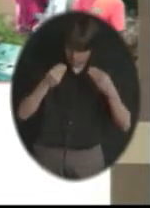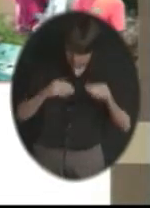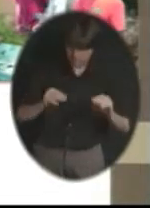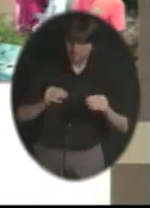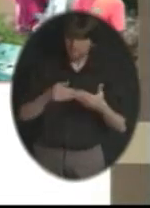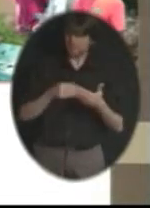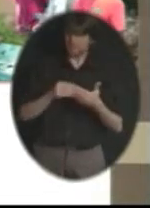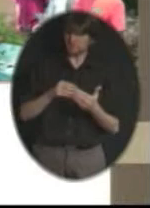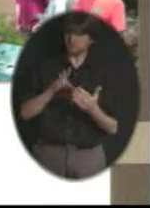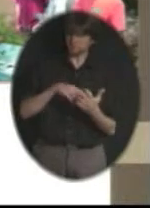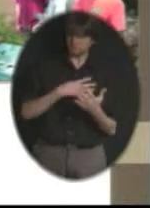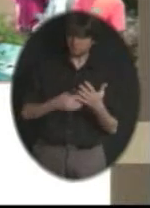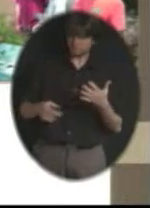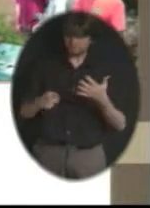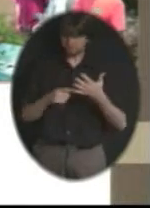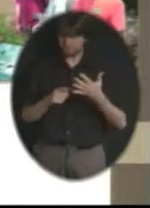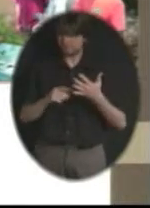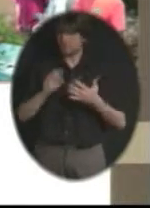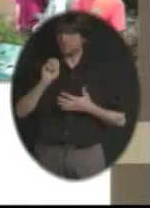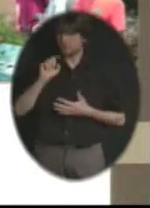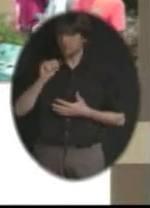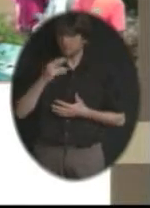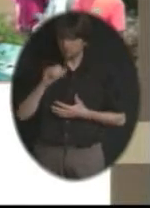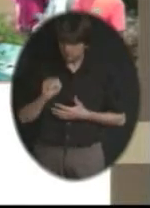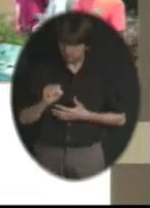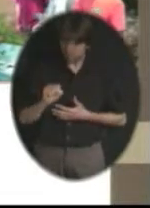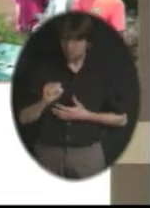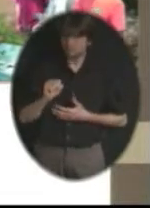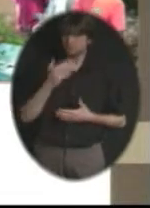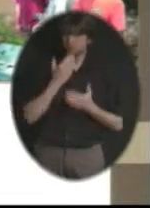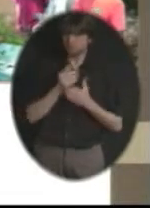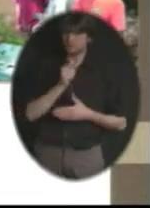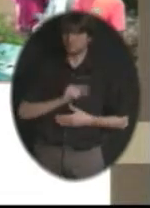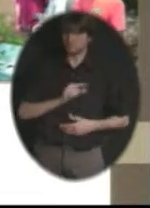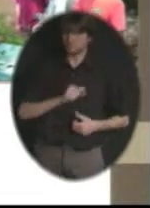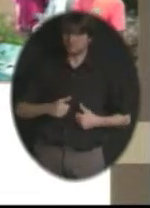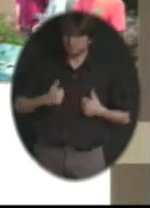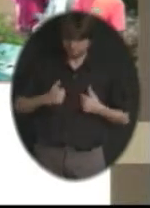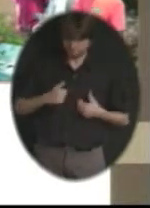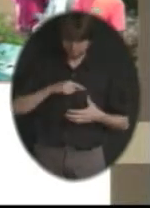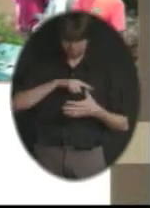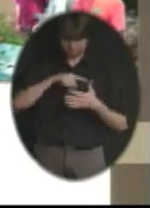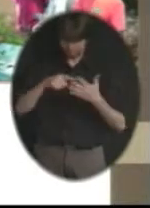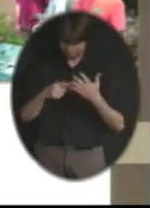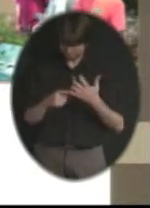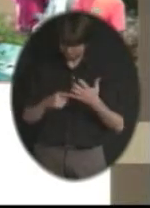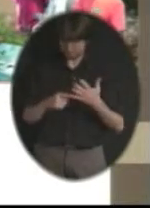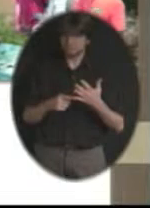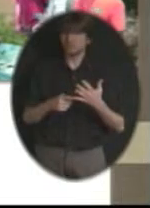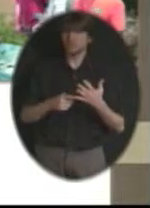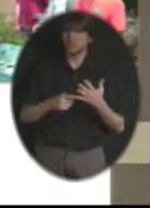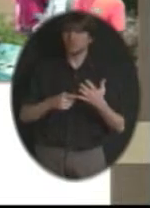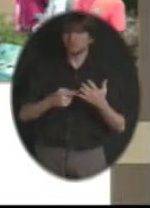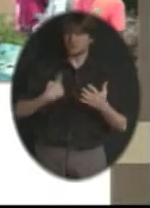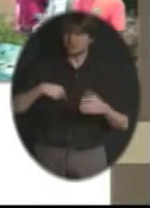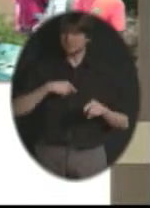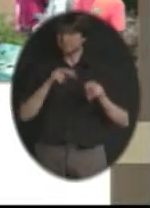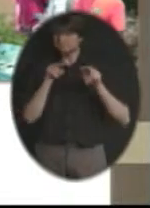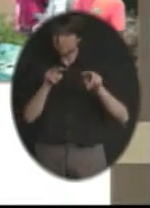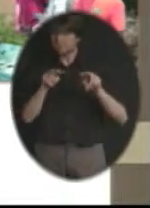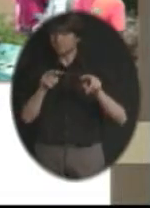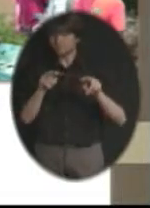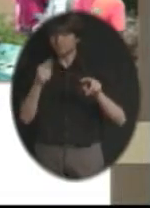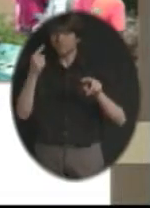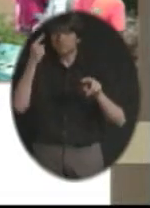ethics, citizenship, and quality of life. When we went to the focus groups, you may remember we anticipated they might come back to us and say,